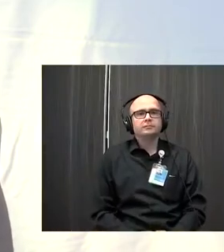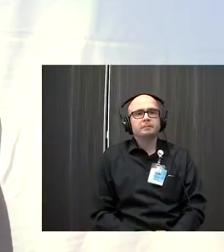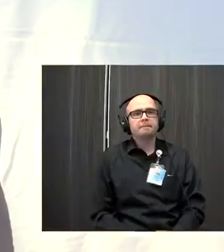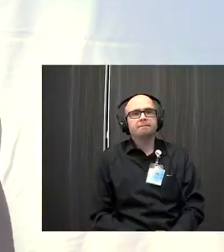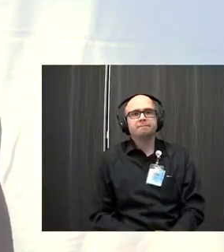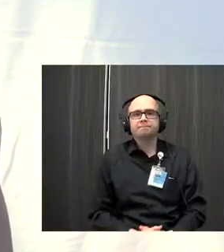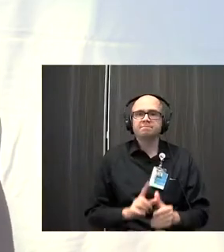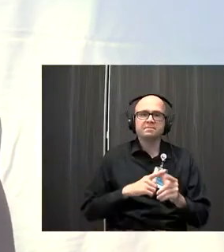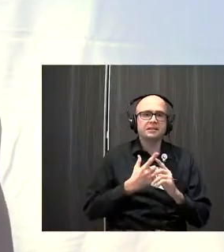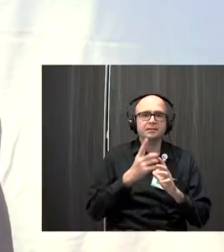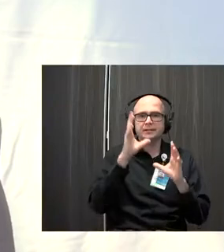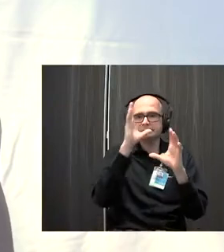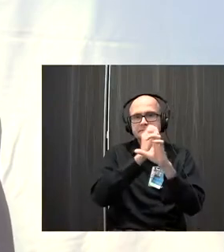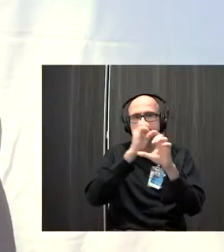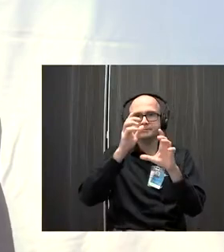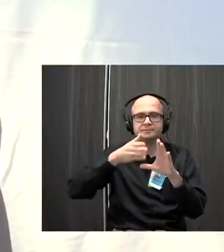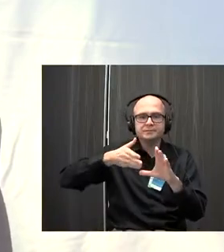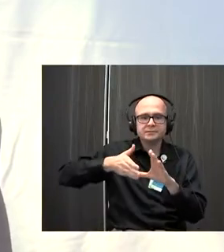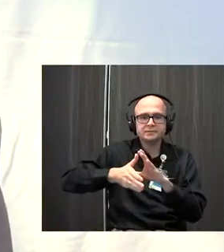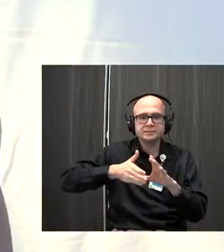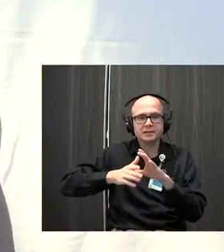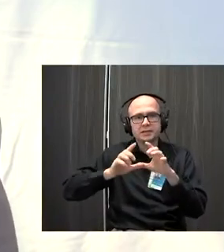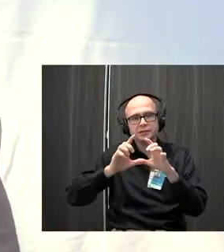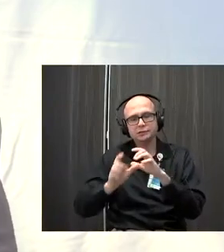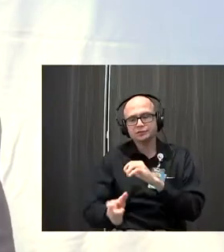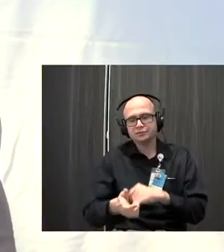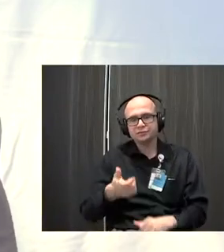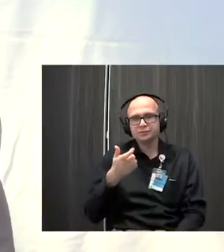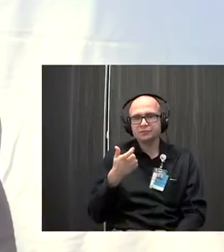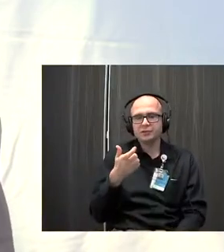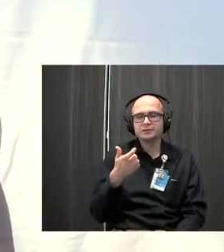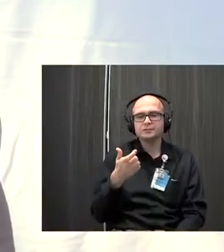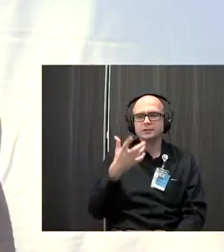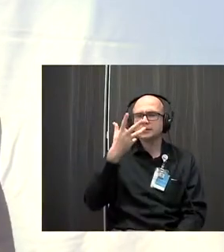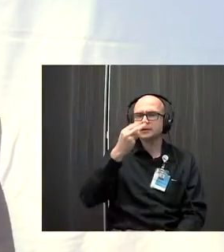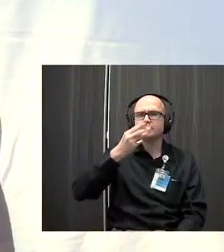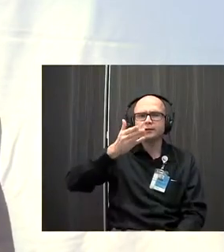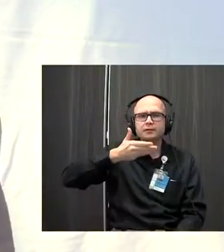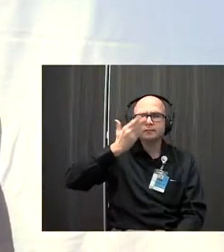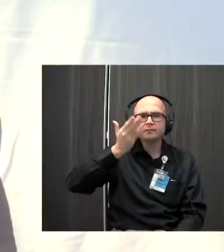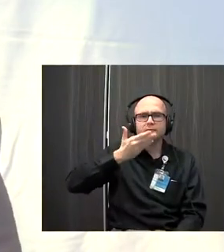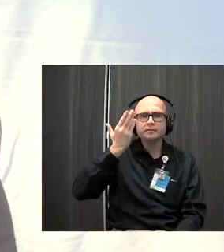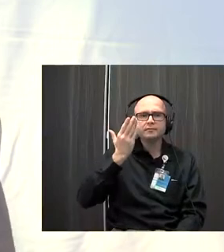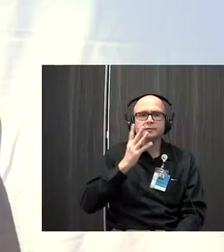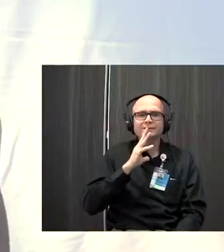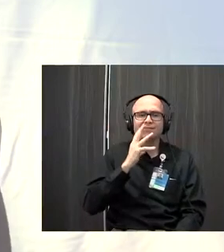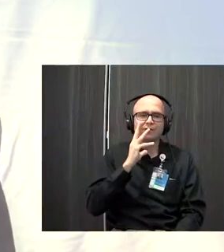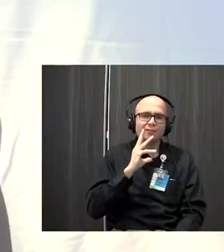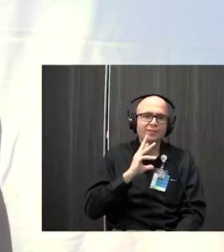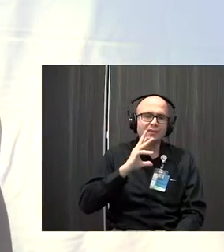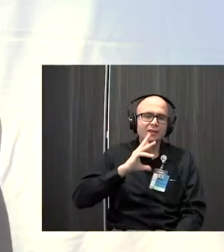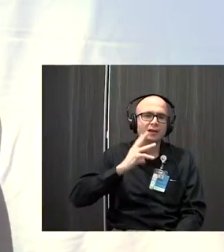And then imagine cutting a nice wedge. And again, the beautiful, lemony scent and the juicy beads.